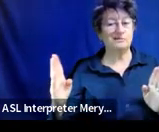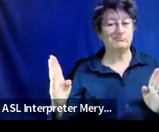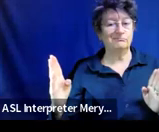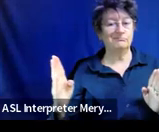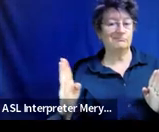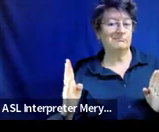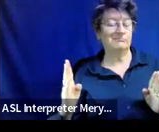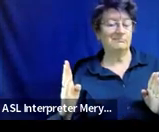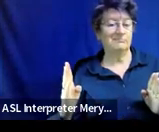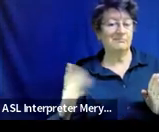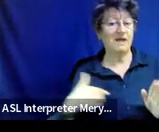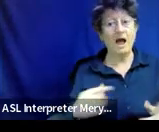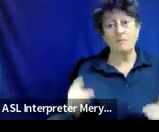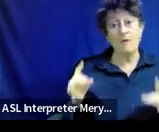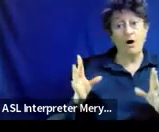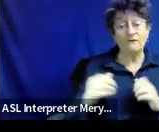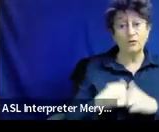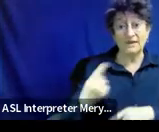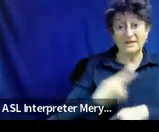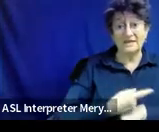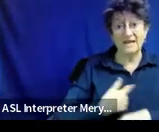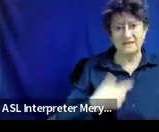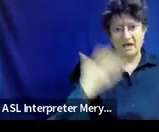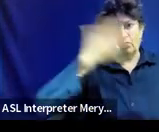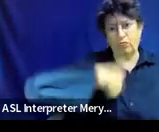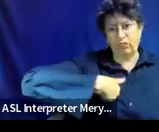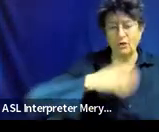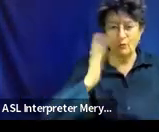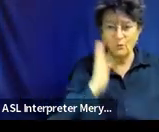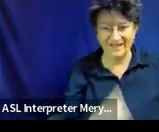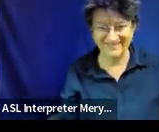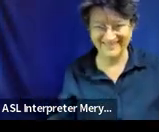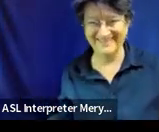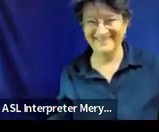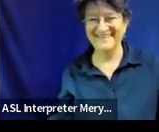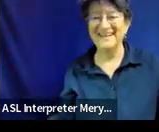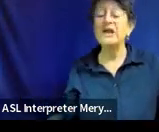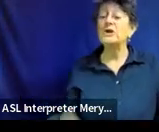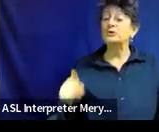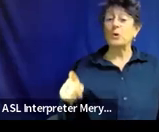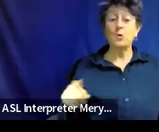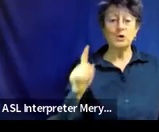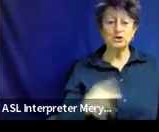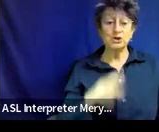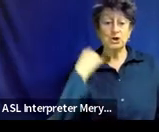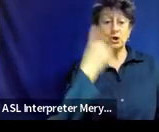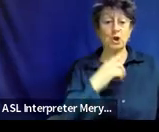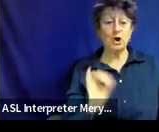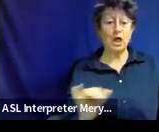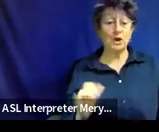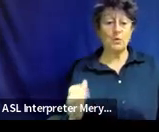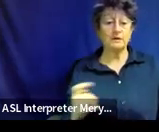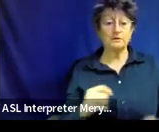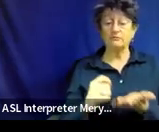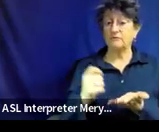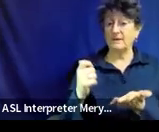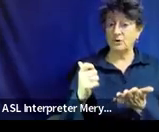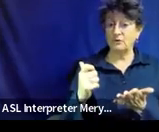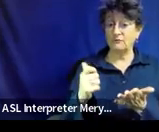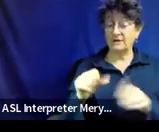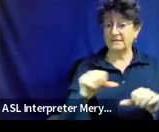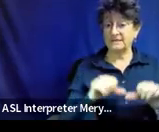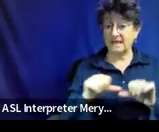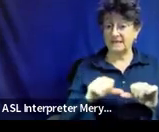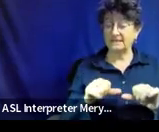I'm terrible with dates, so I would miss that too. So here's what it should look like. We would just take that science off. It's about that reading